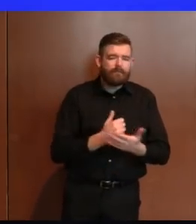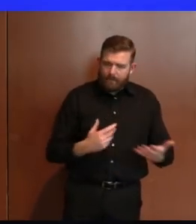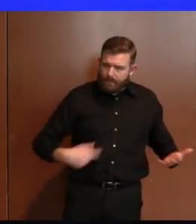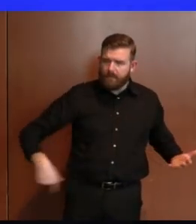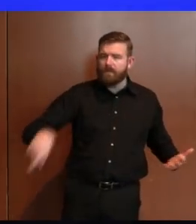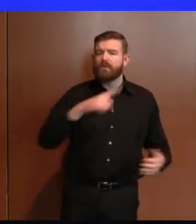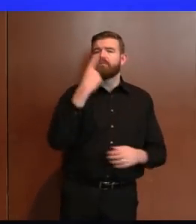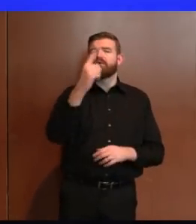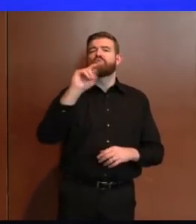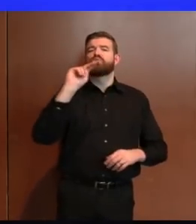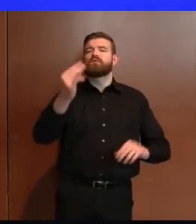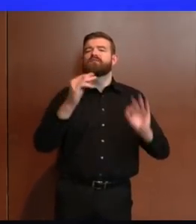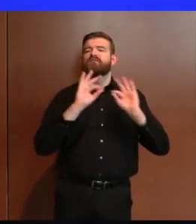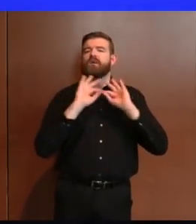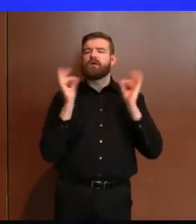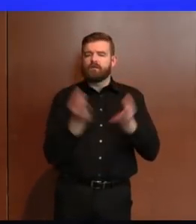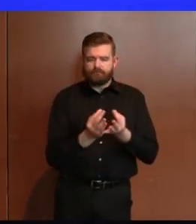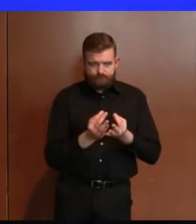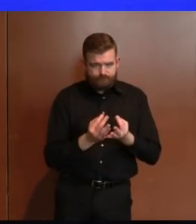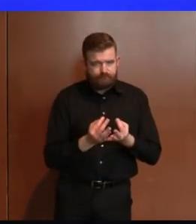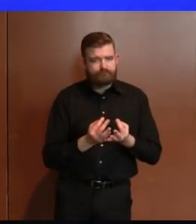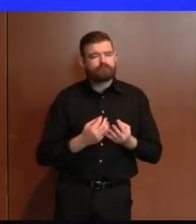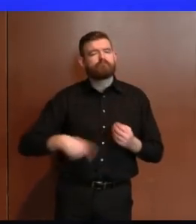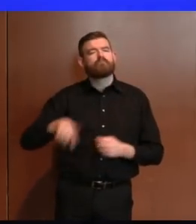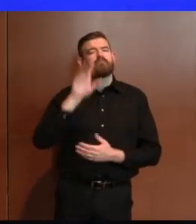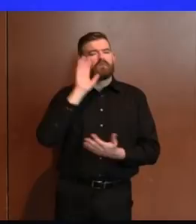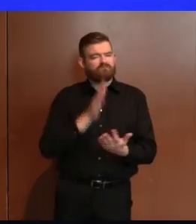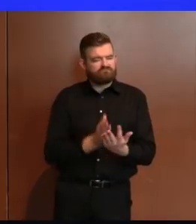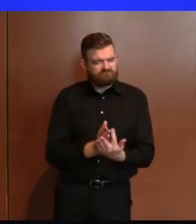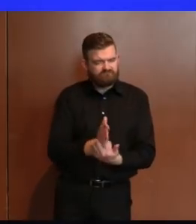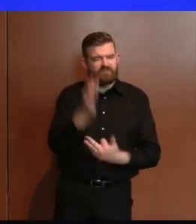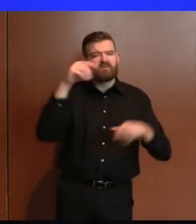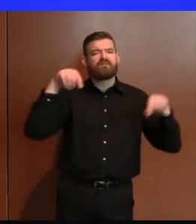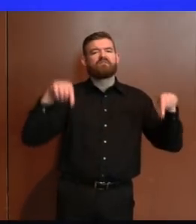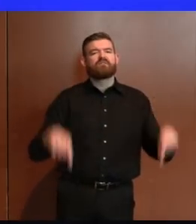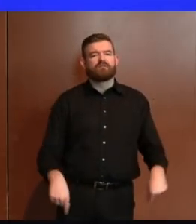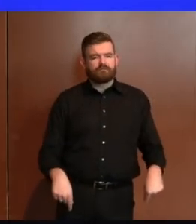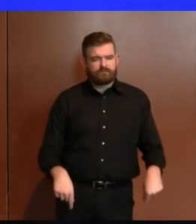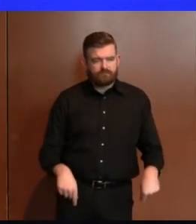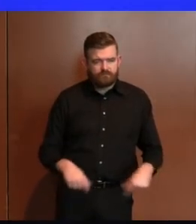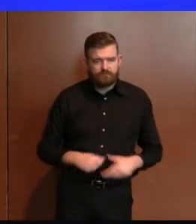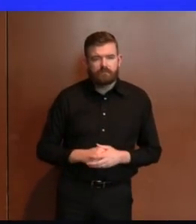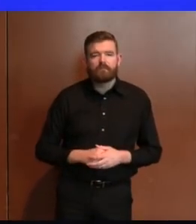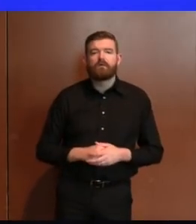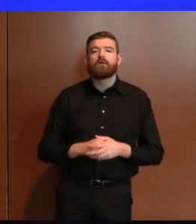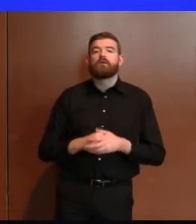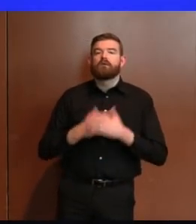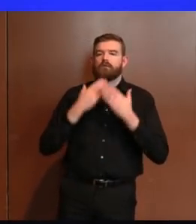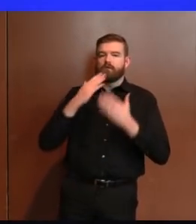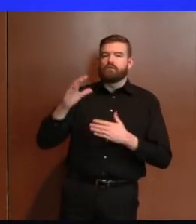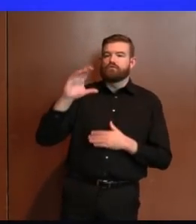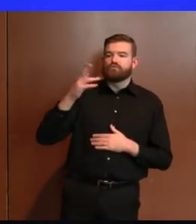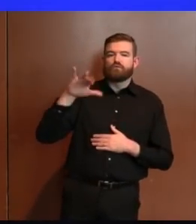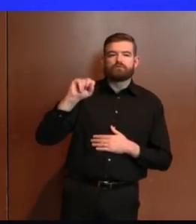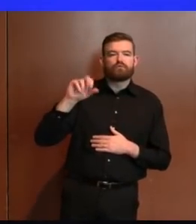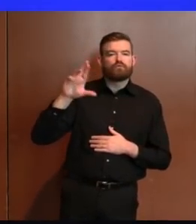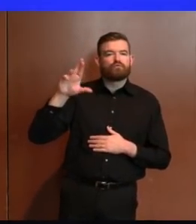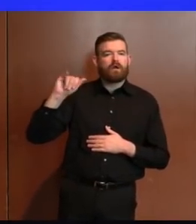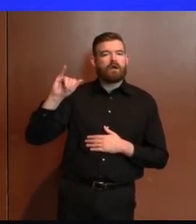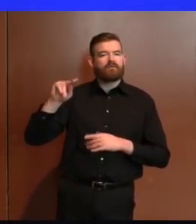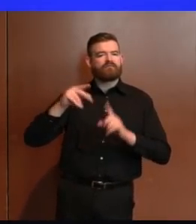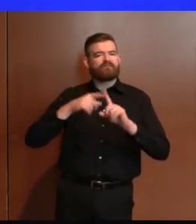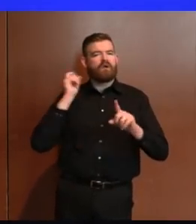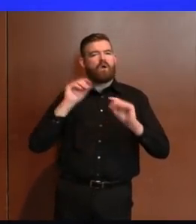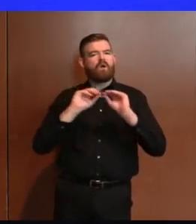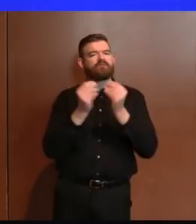and I'm confident we will get through this together. I want to thank my colleague, Chris Ryan, at the Office of Information Technology and our own IT staff